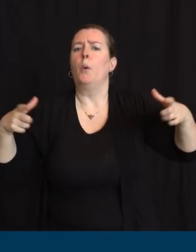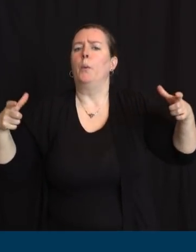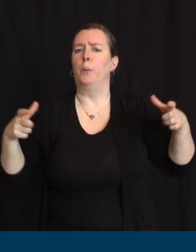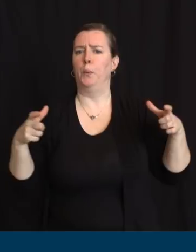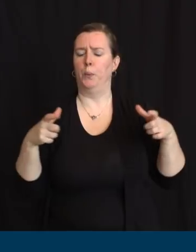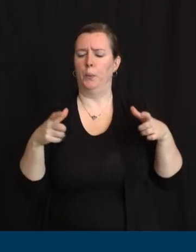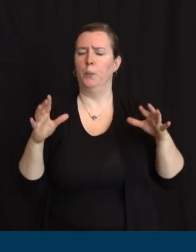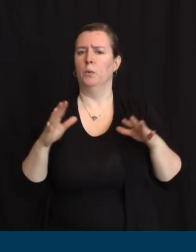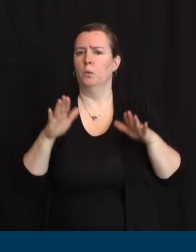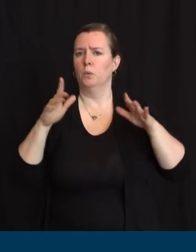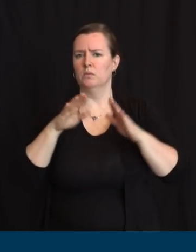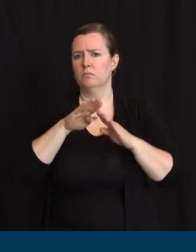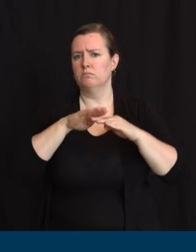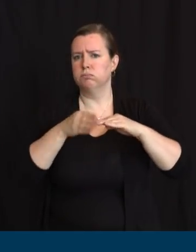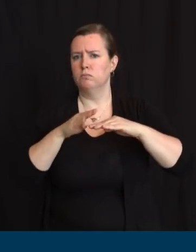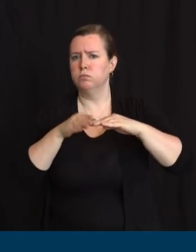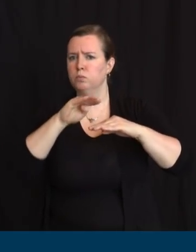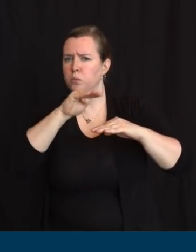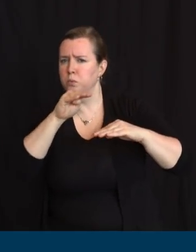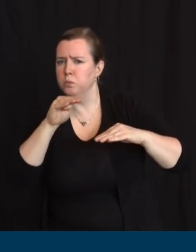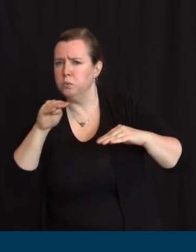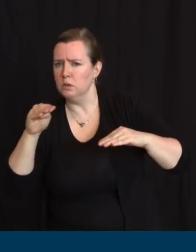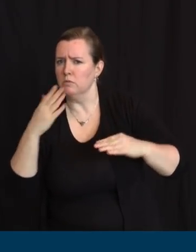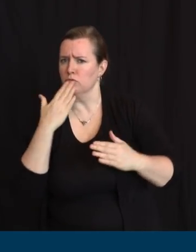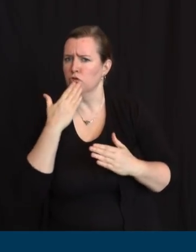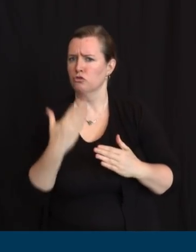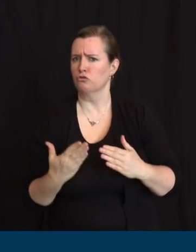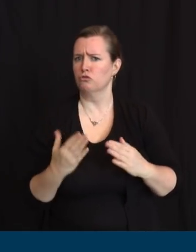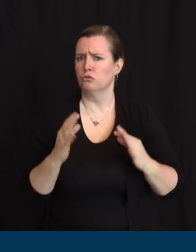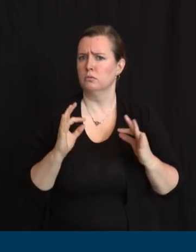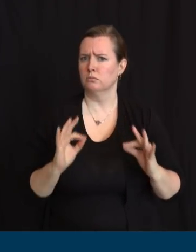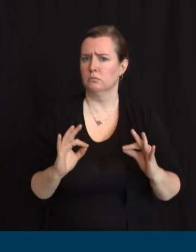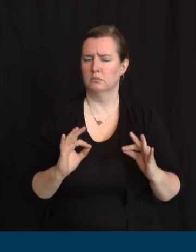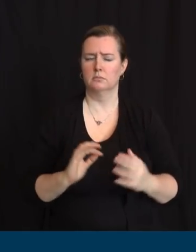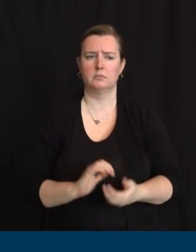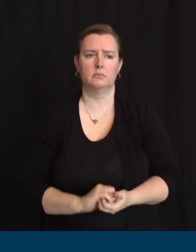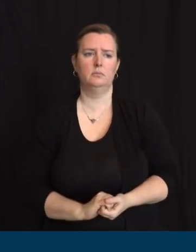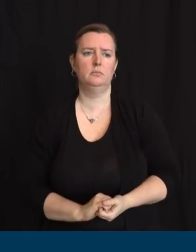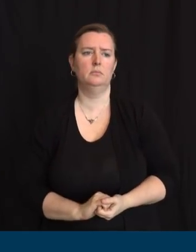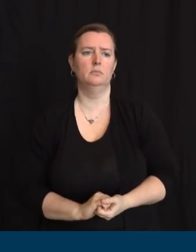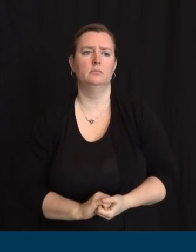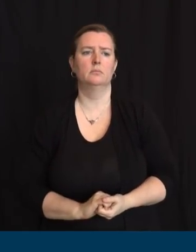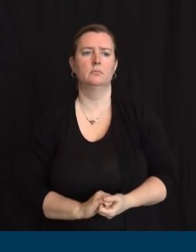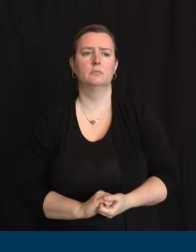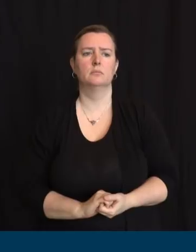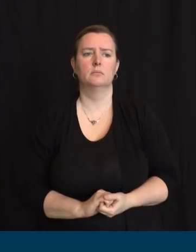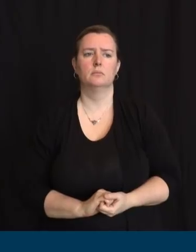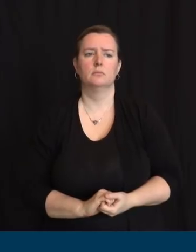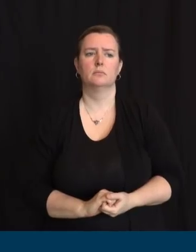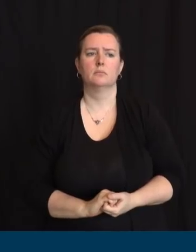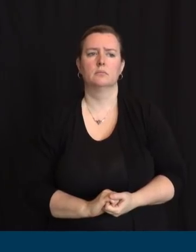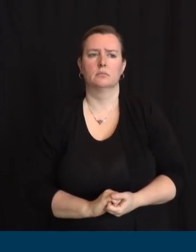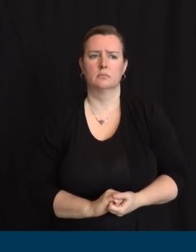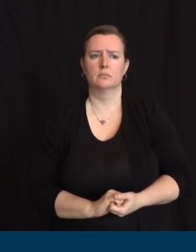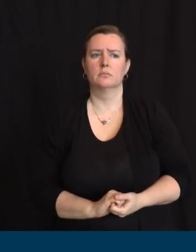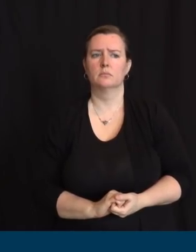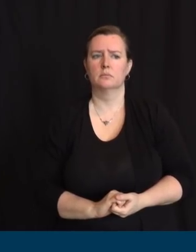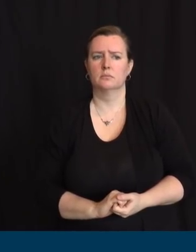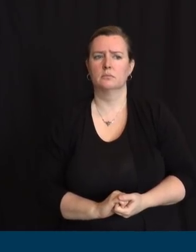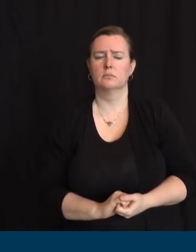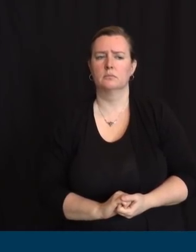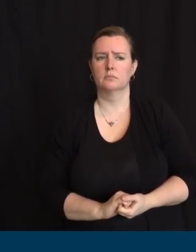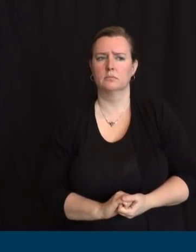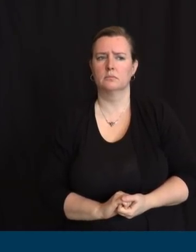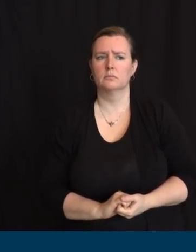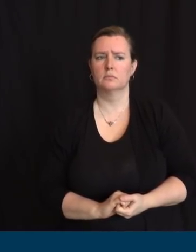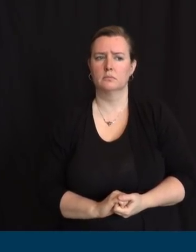a week or so ago. And because, and this is a salute to everybody out there, because so many of us have taken social